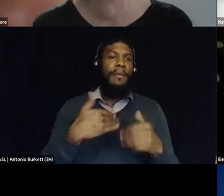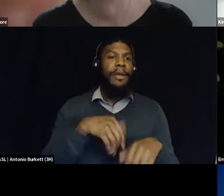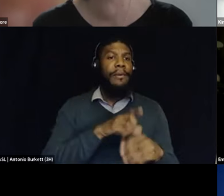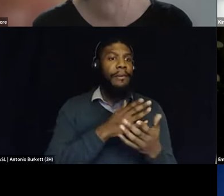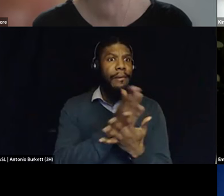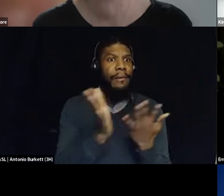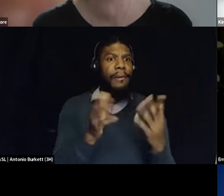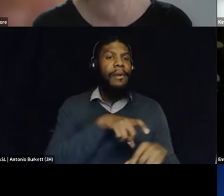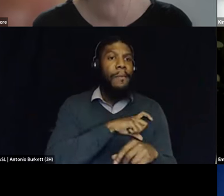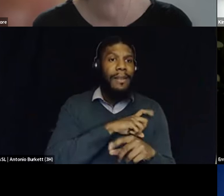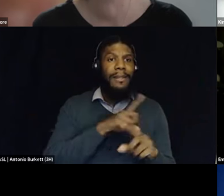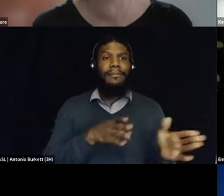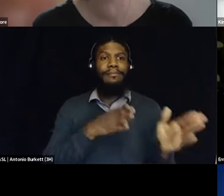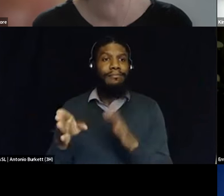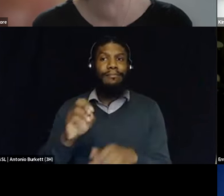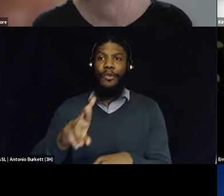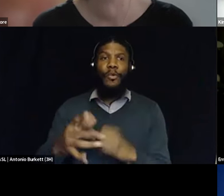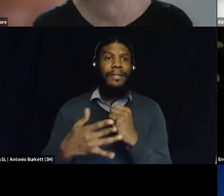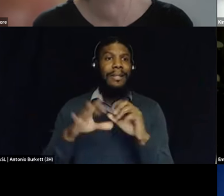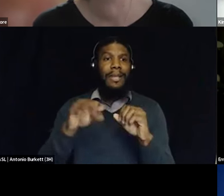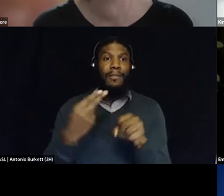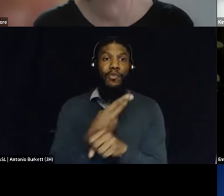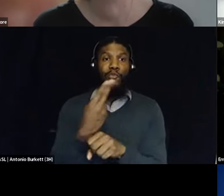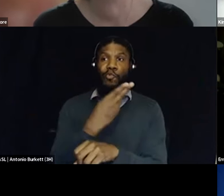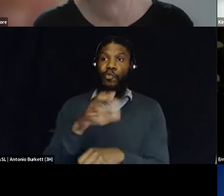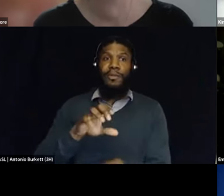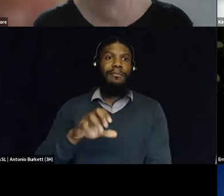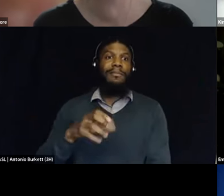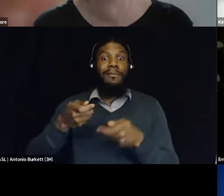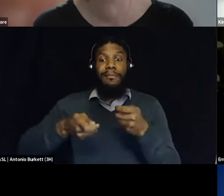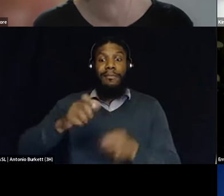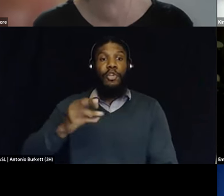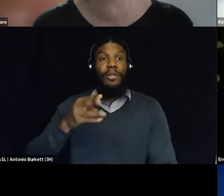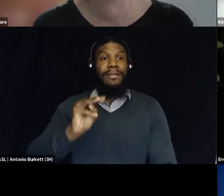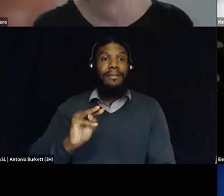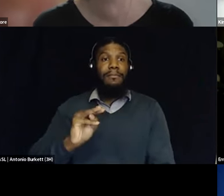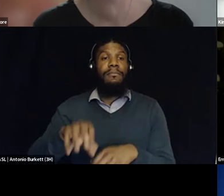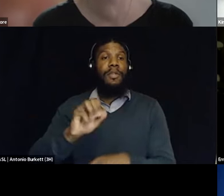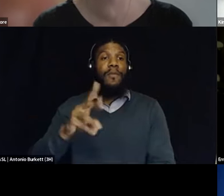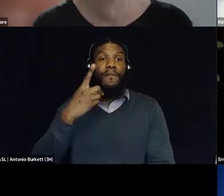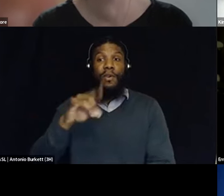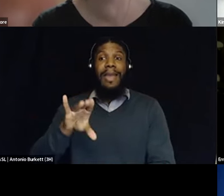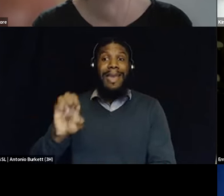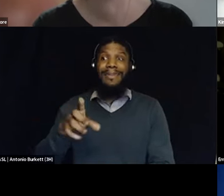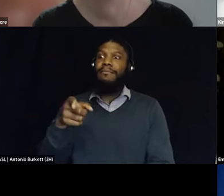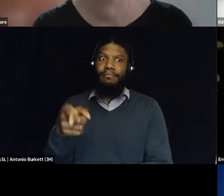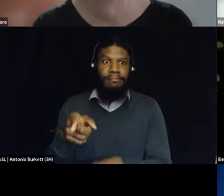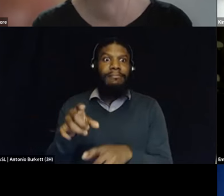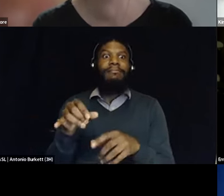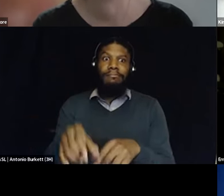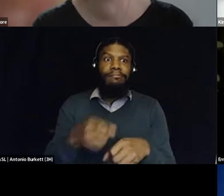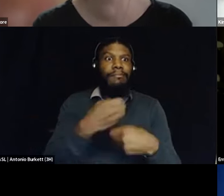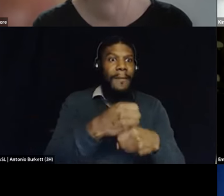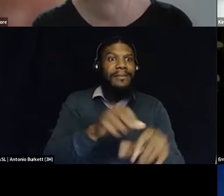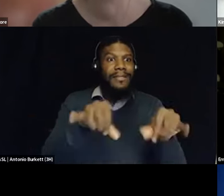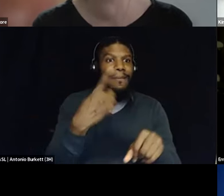who's custom making software for ice is also custom making systems for the irs and for health and human